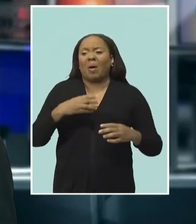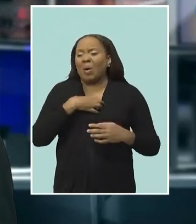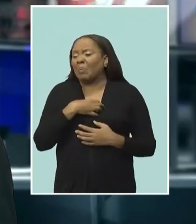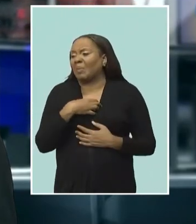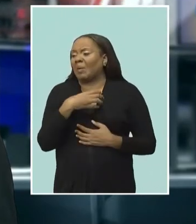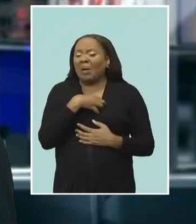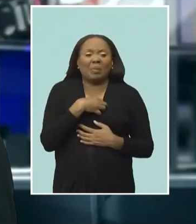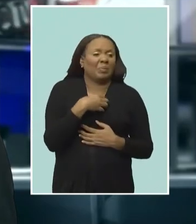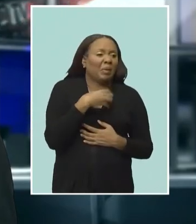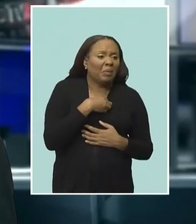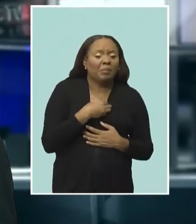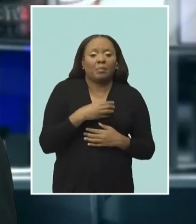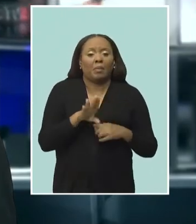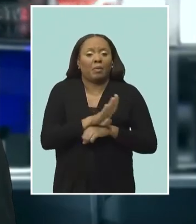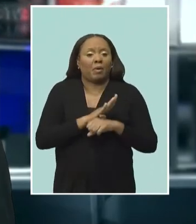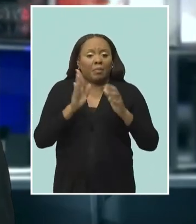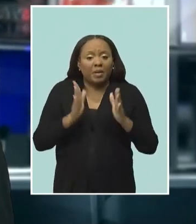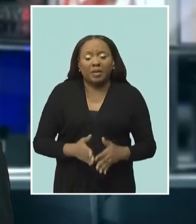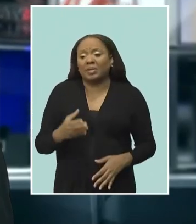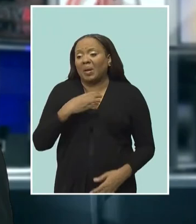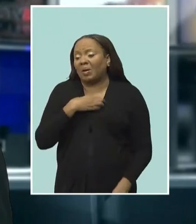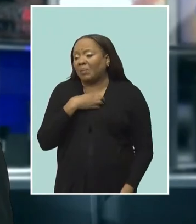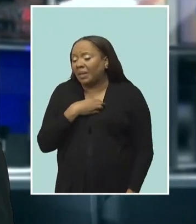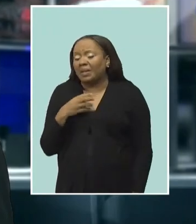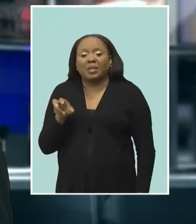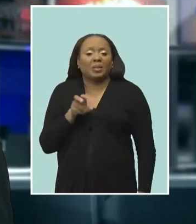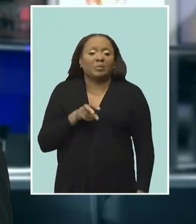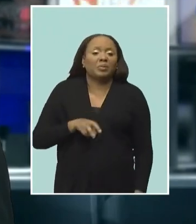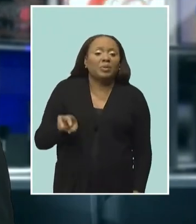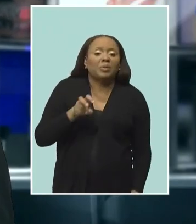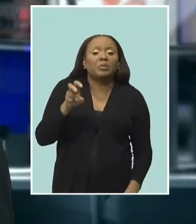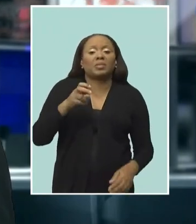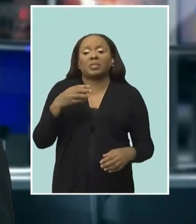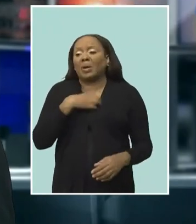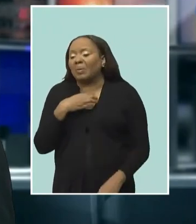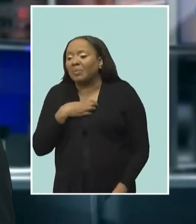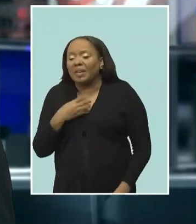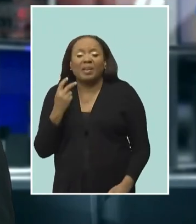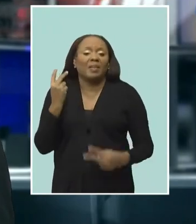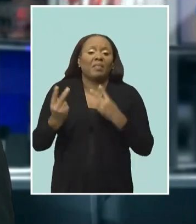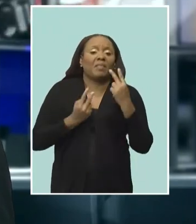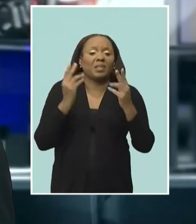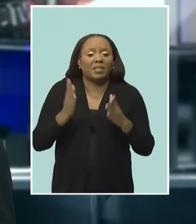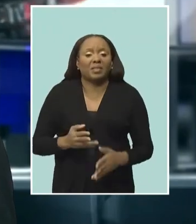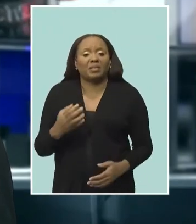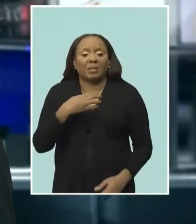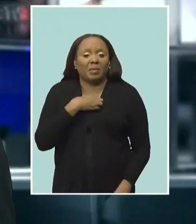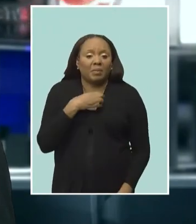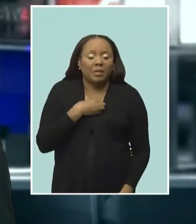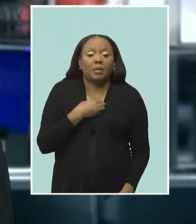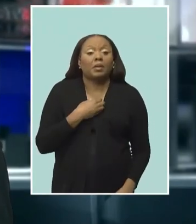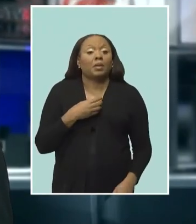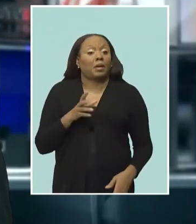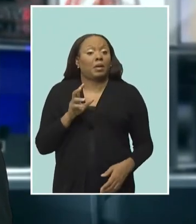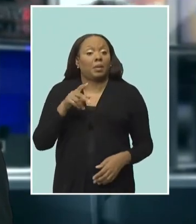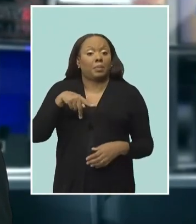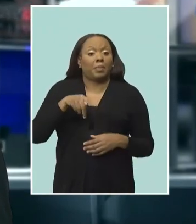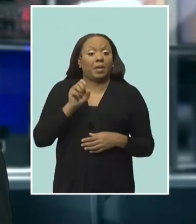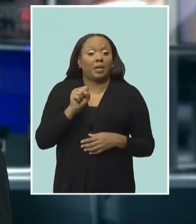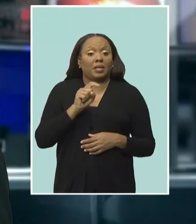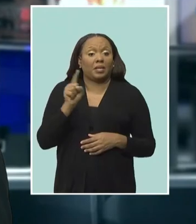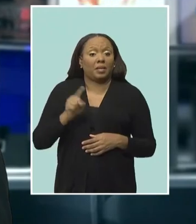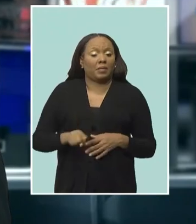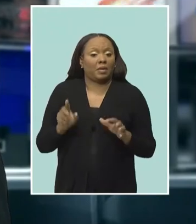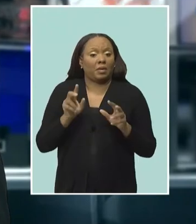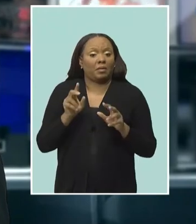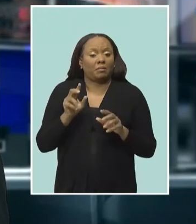made, including from tourists. She stresses that while government understands the vital role of the PSV sector, there must be compliance with the rules